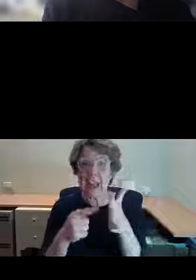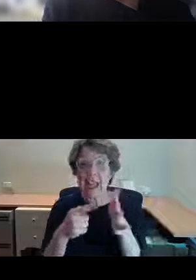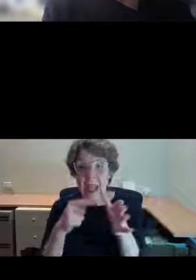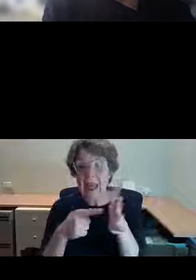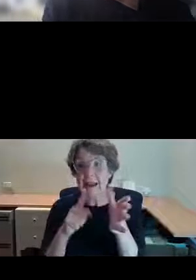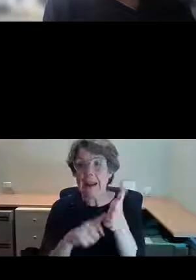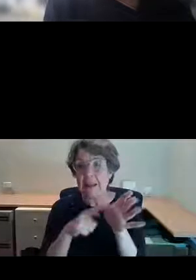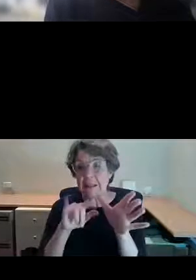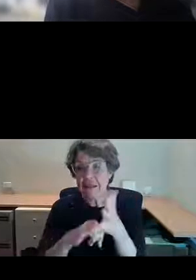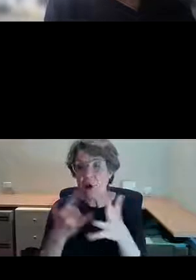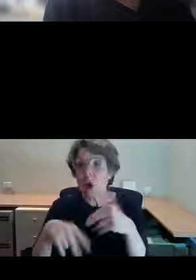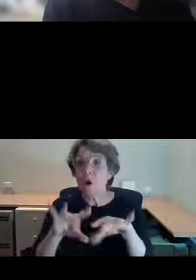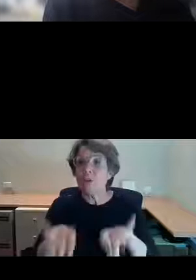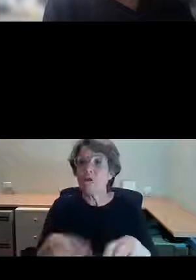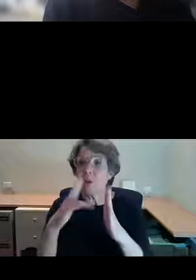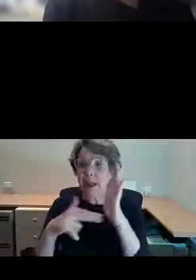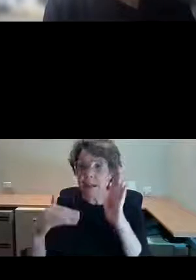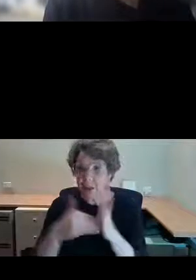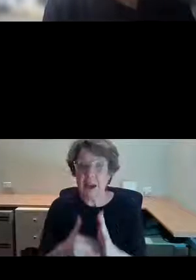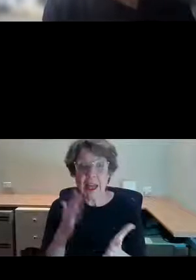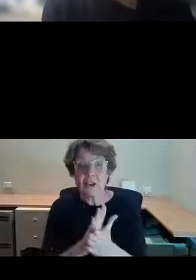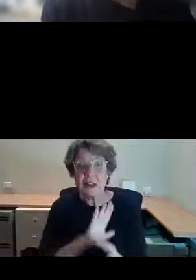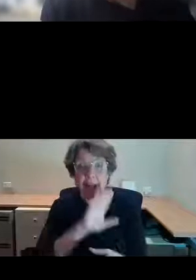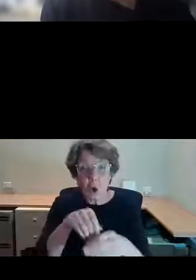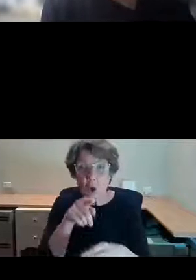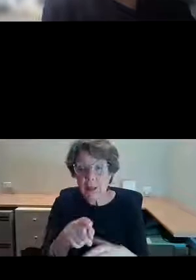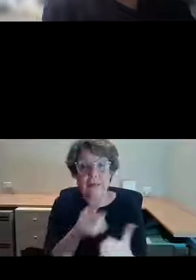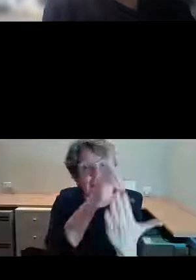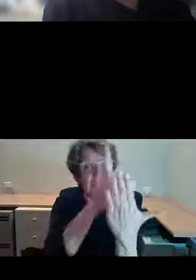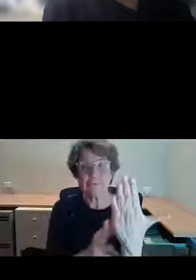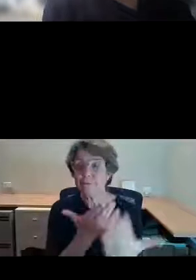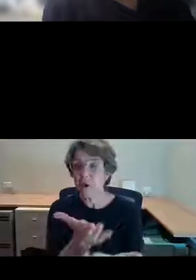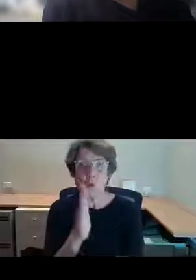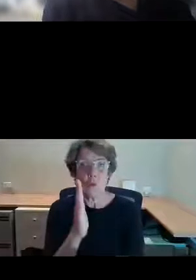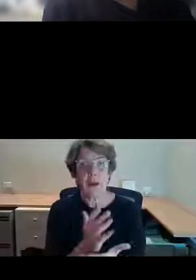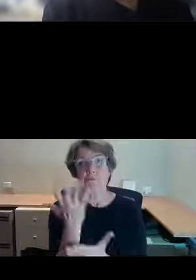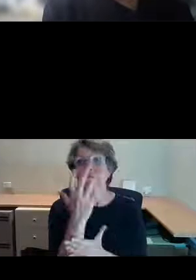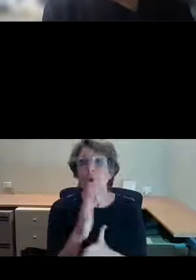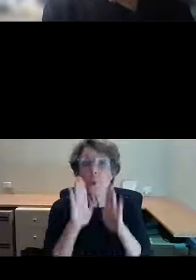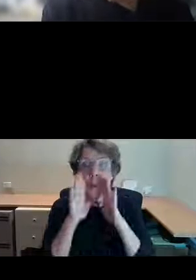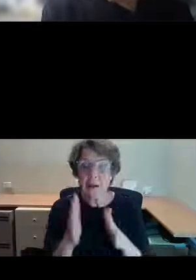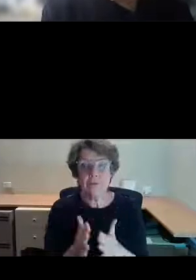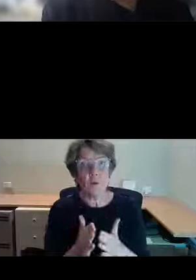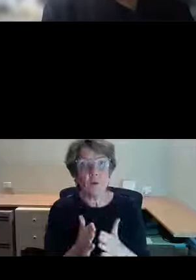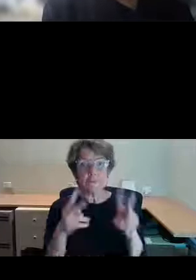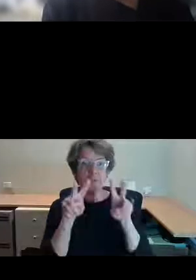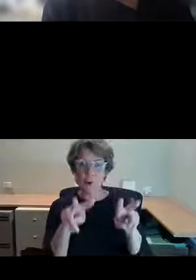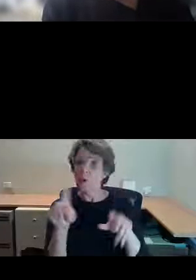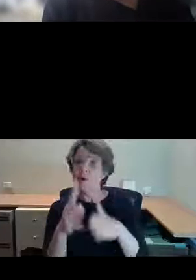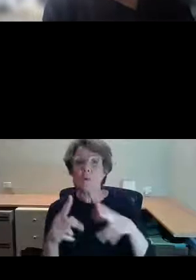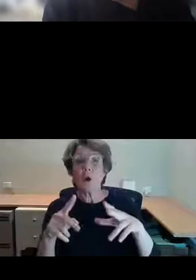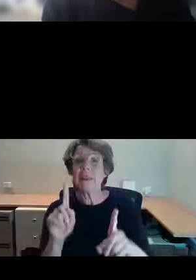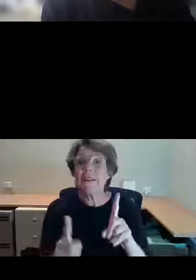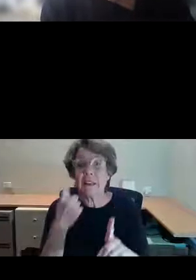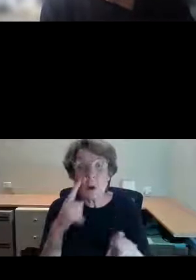captured in this image a really extraordinary impression of what the city looked like, because remember, there